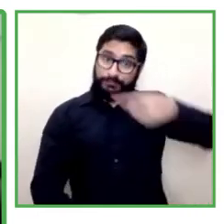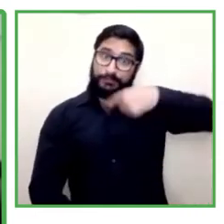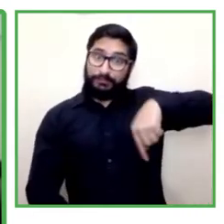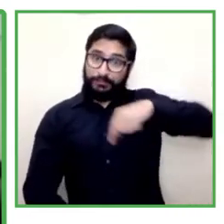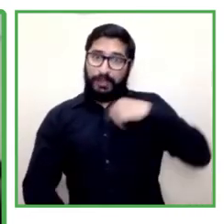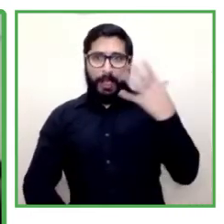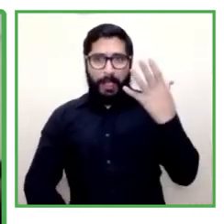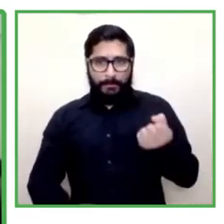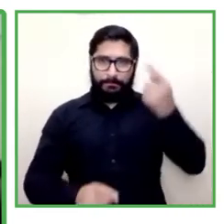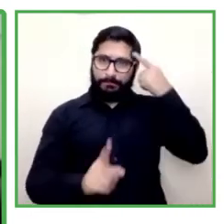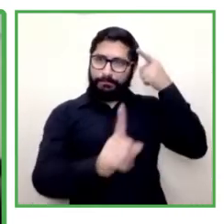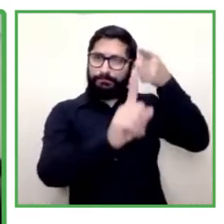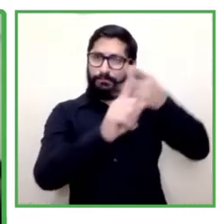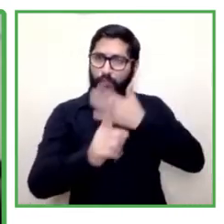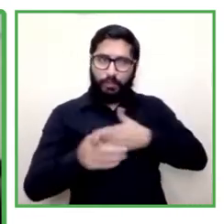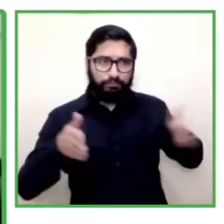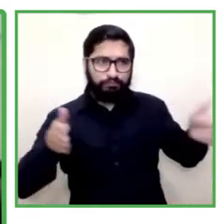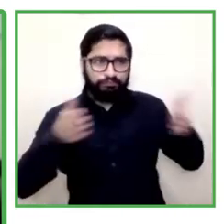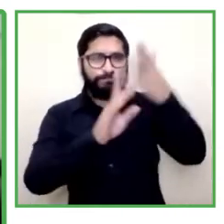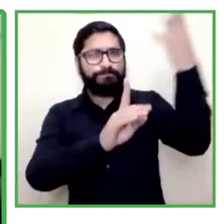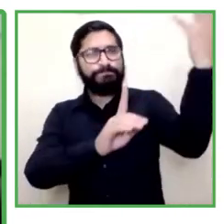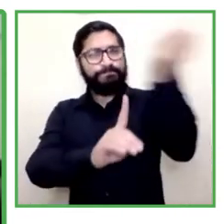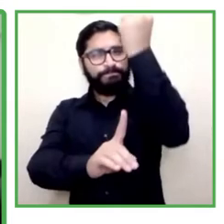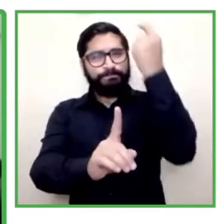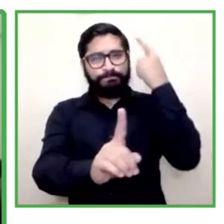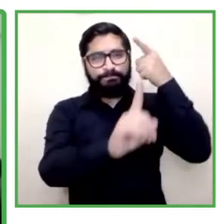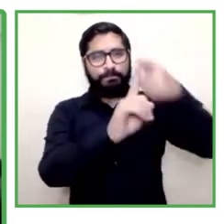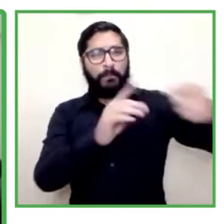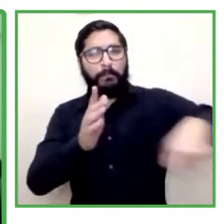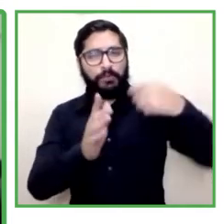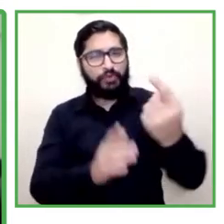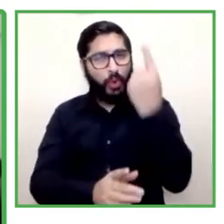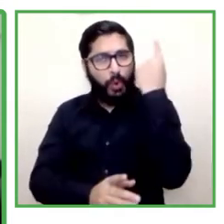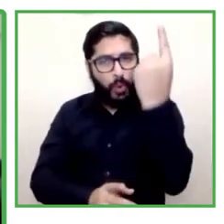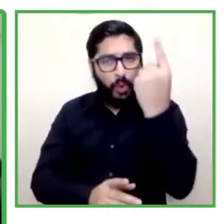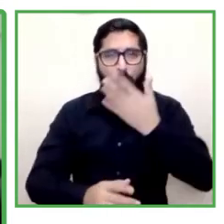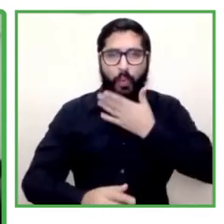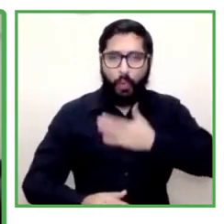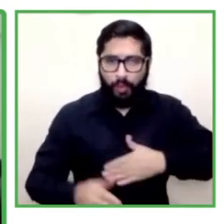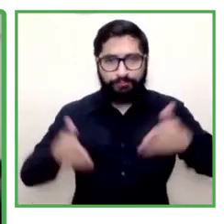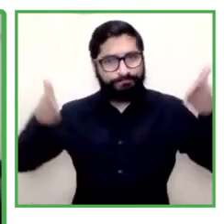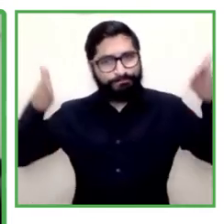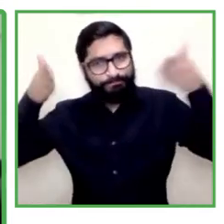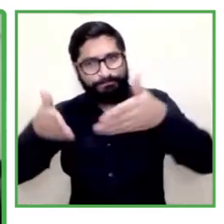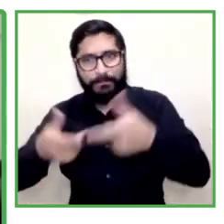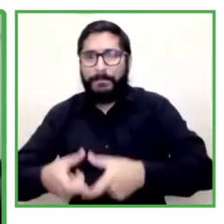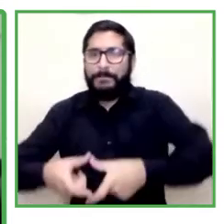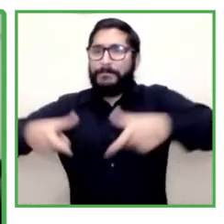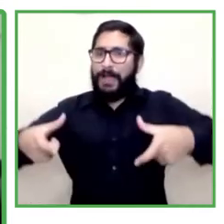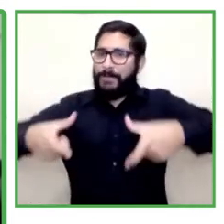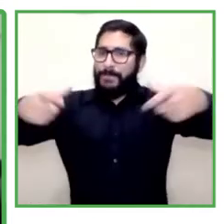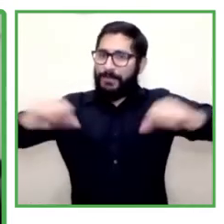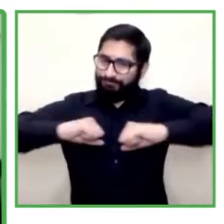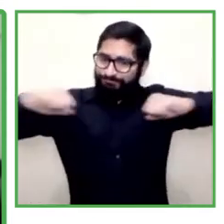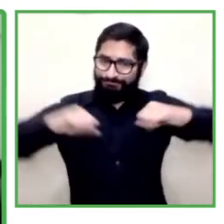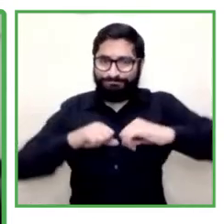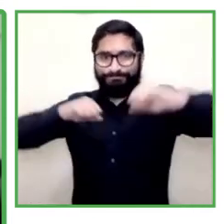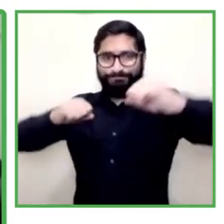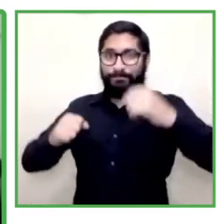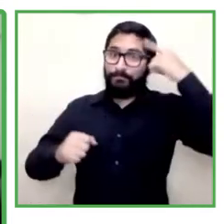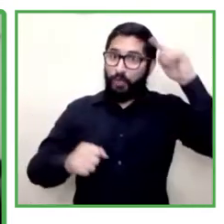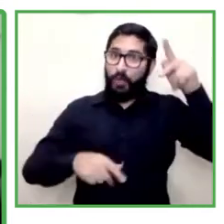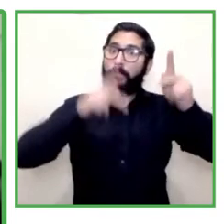path? We found that there's a huge availability and willingness